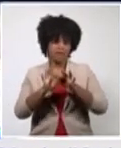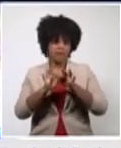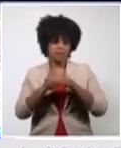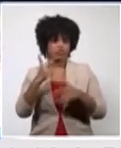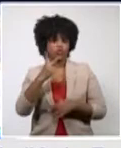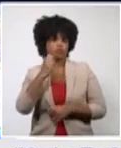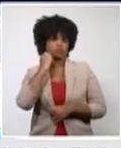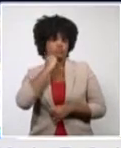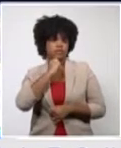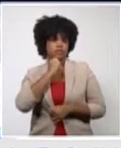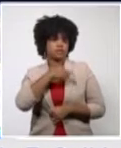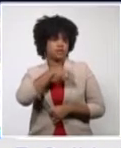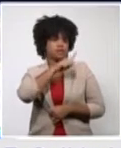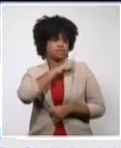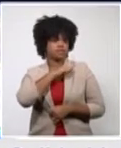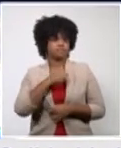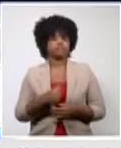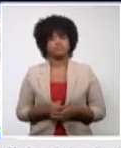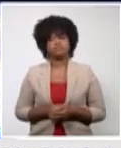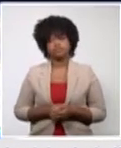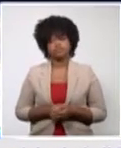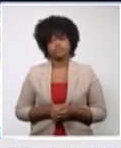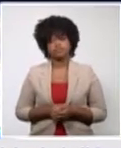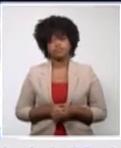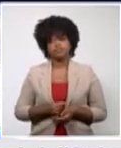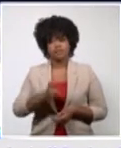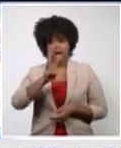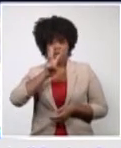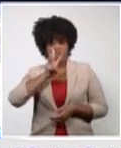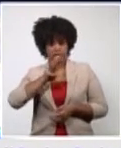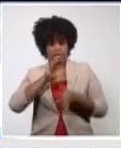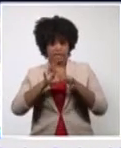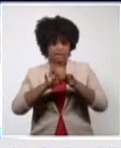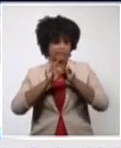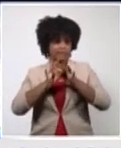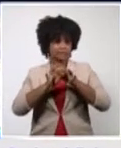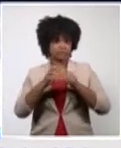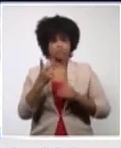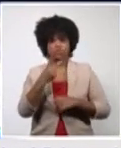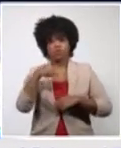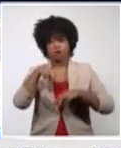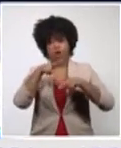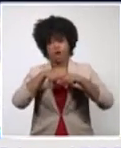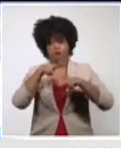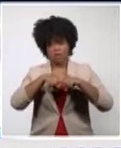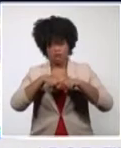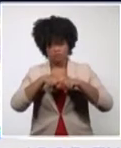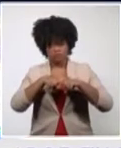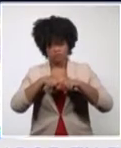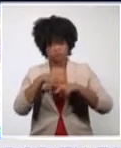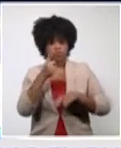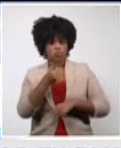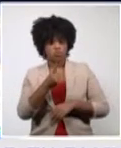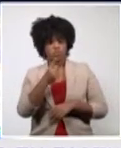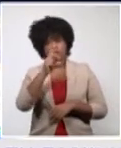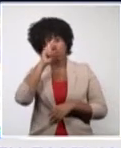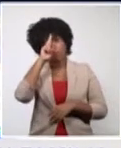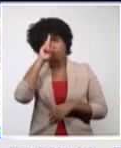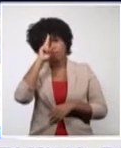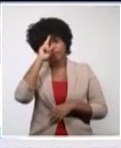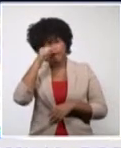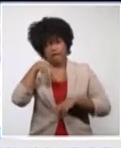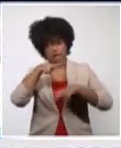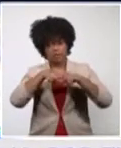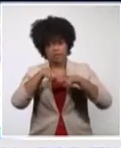condition and one more than yesterday and seven in serious condition,